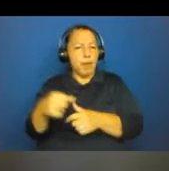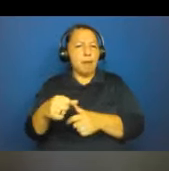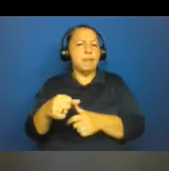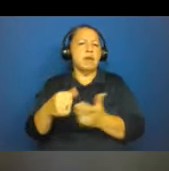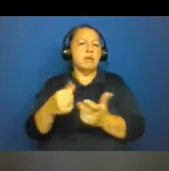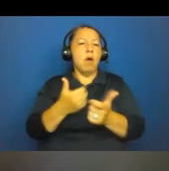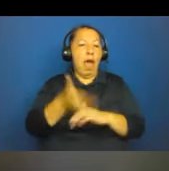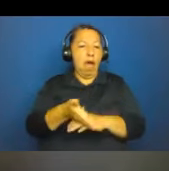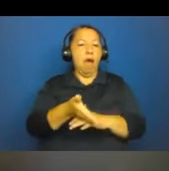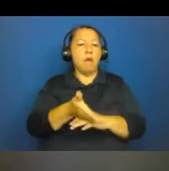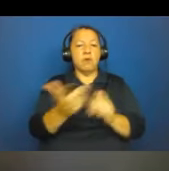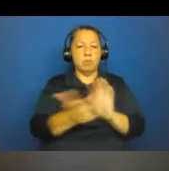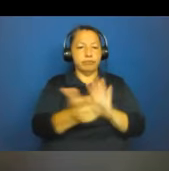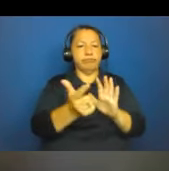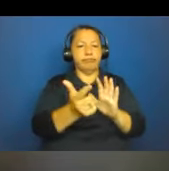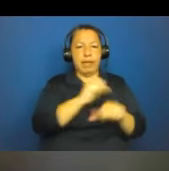Please welcome Dr. Sita.